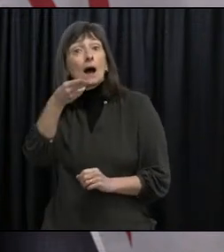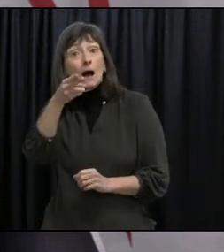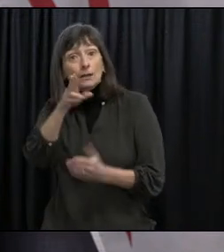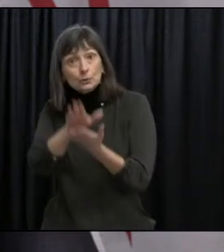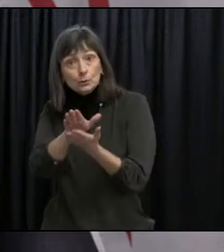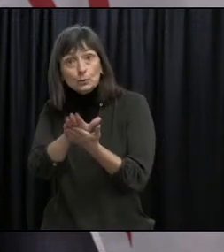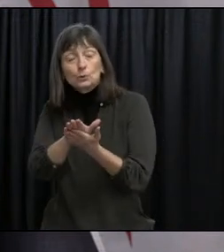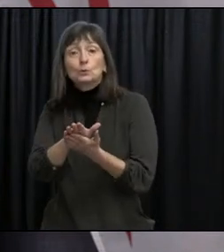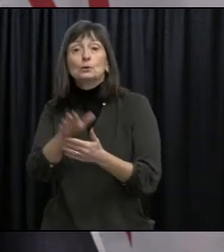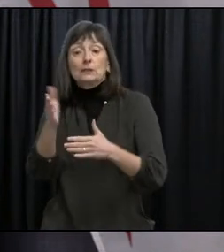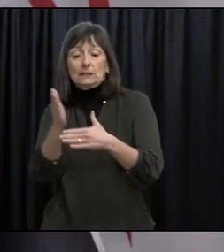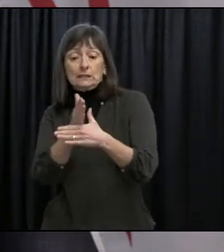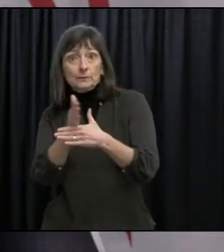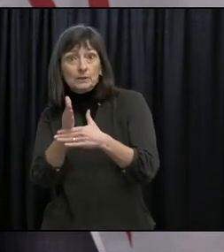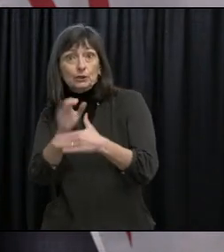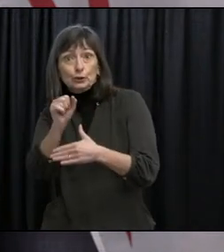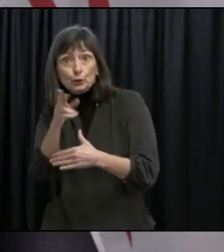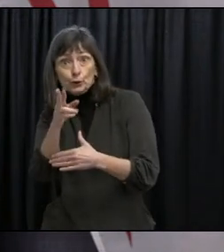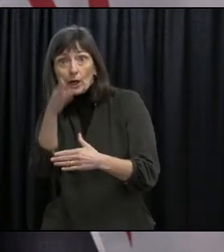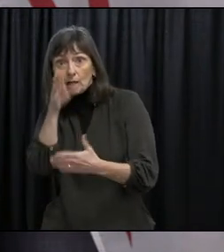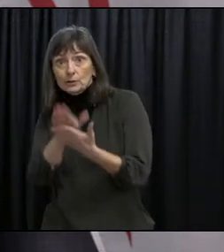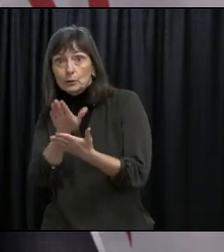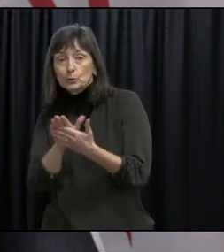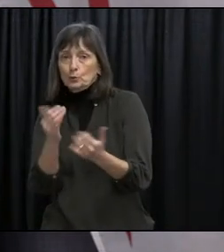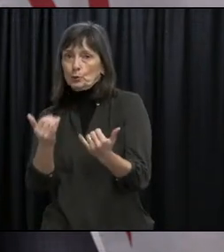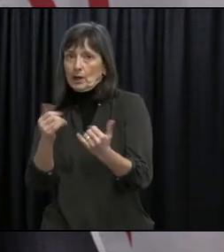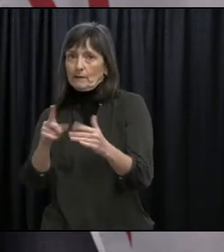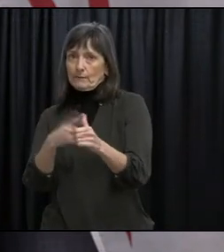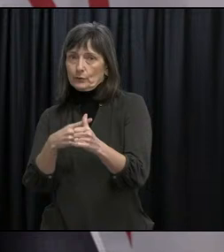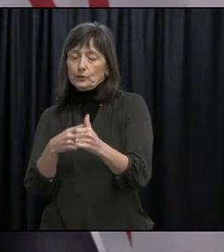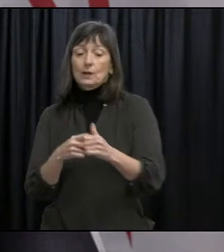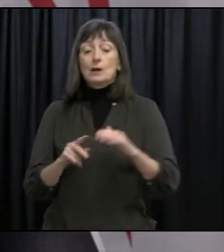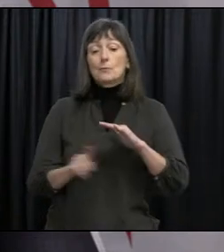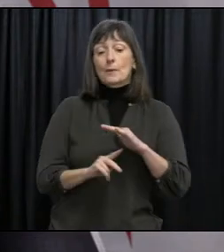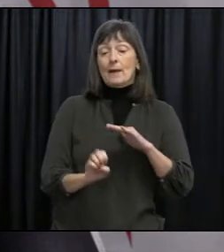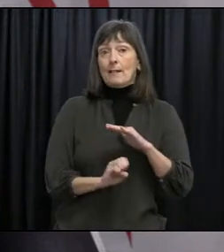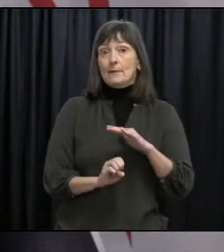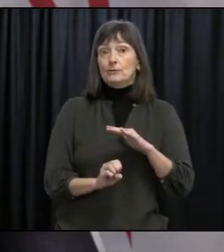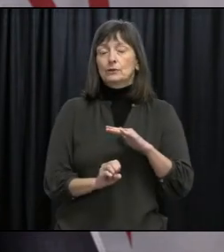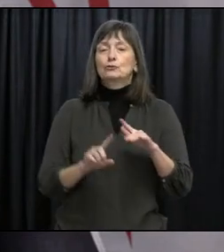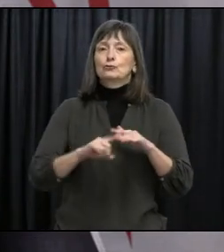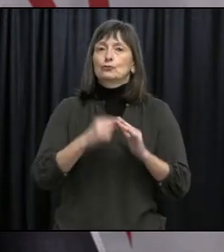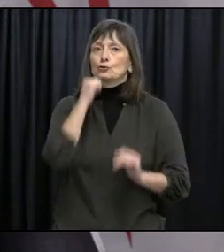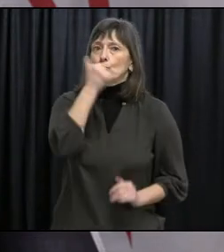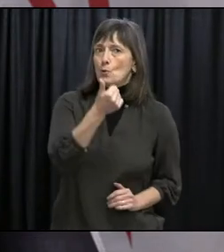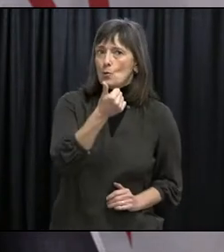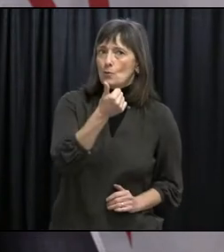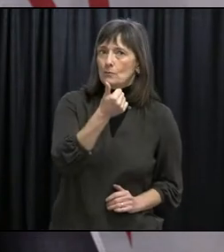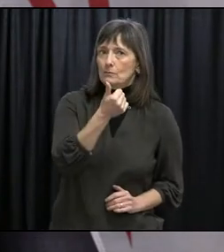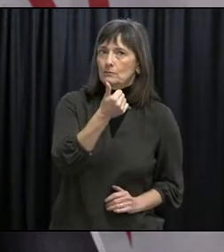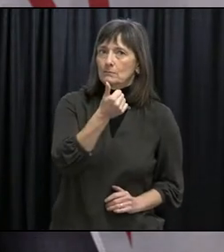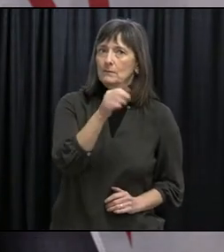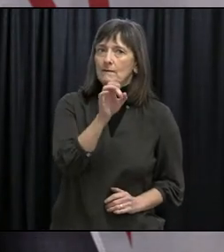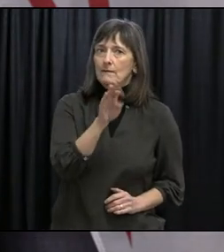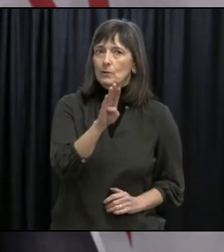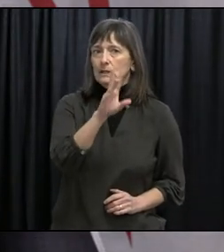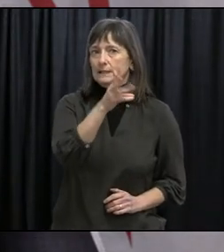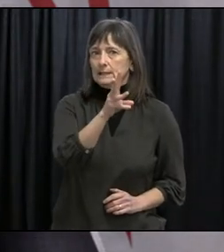online classes begin today. For primary and elementary classes, they will begin no later than tomorrow, Tuesday, February 16th.